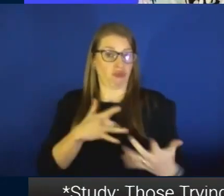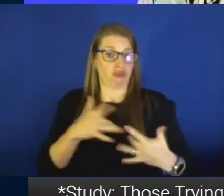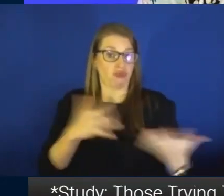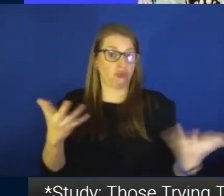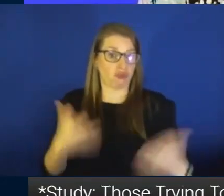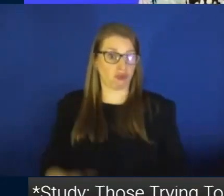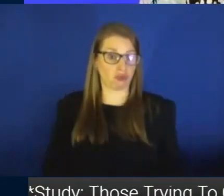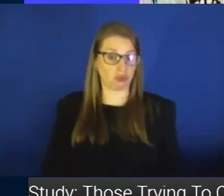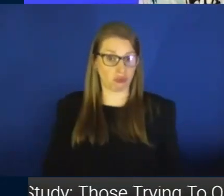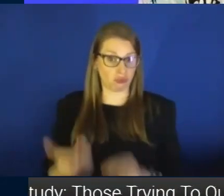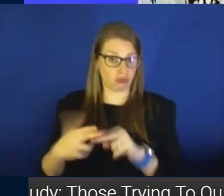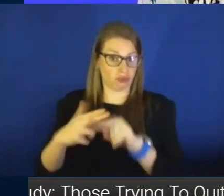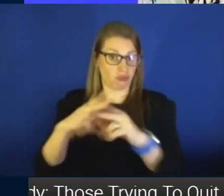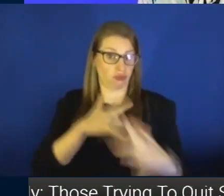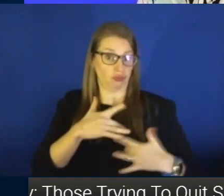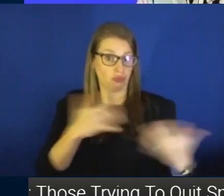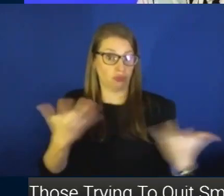increases?